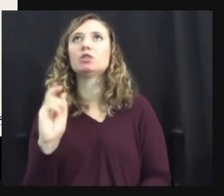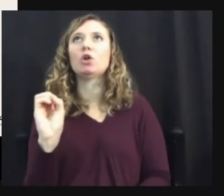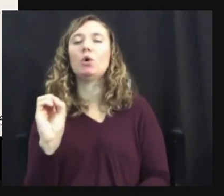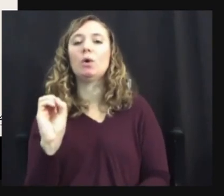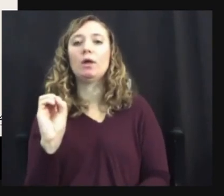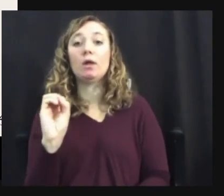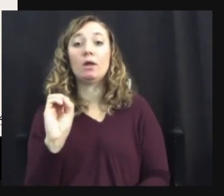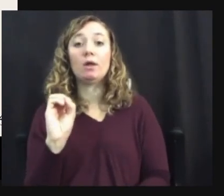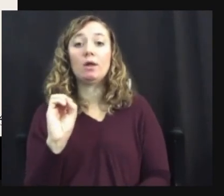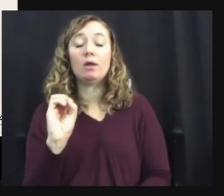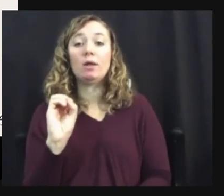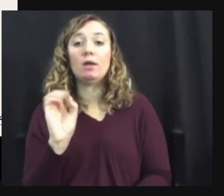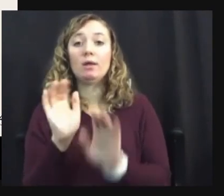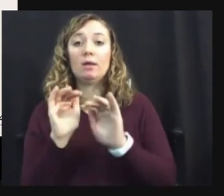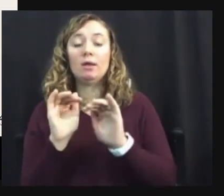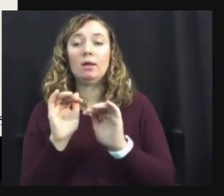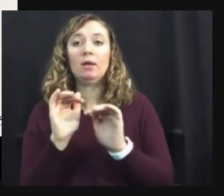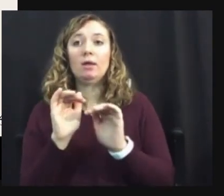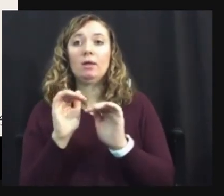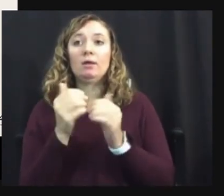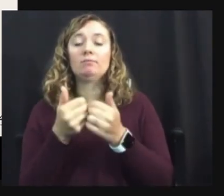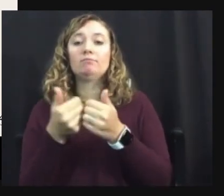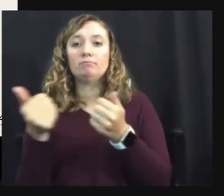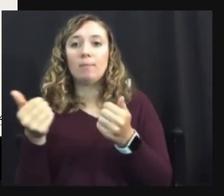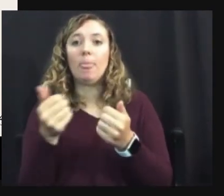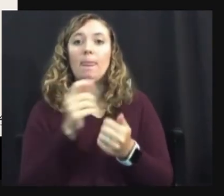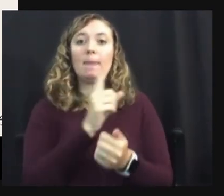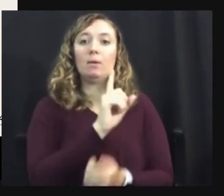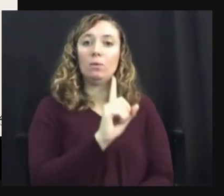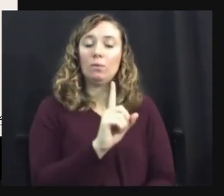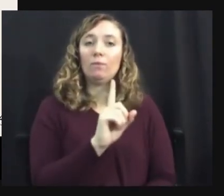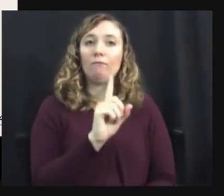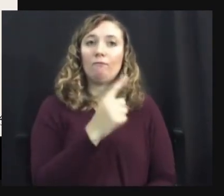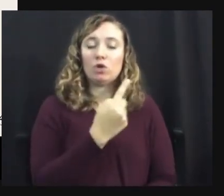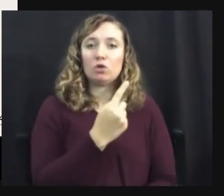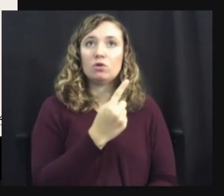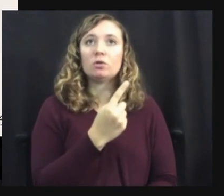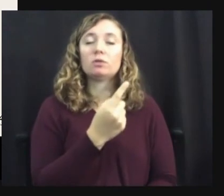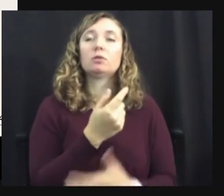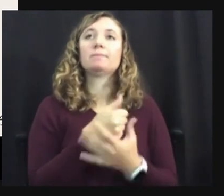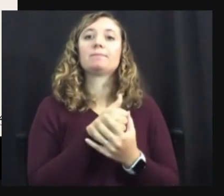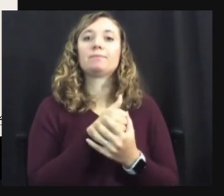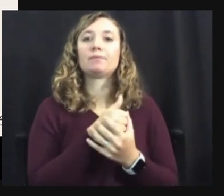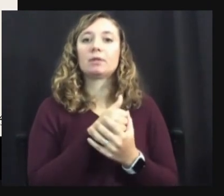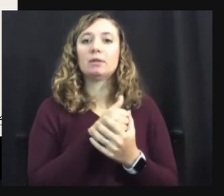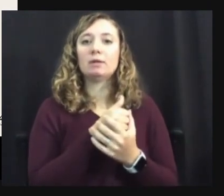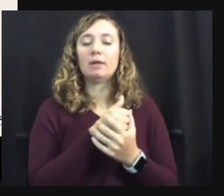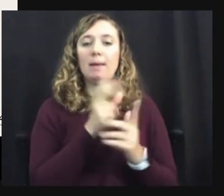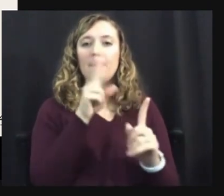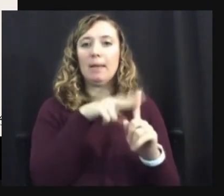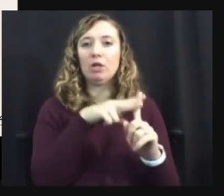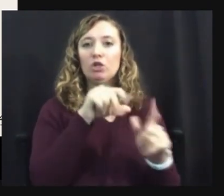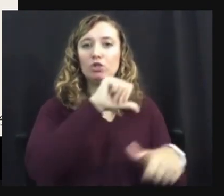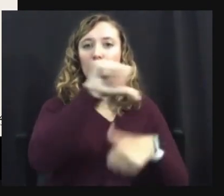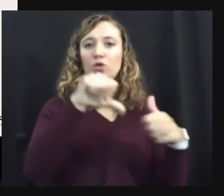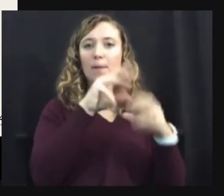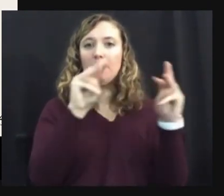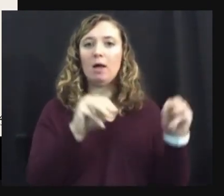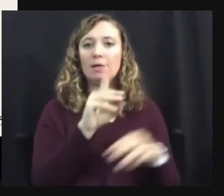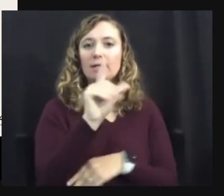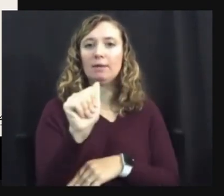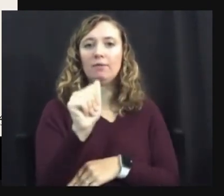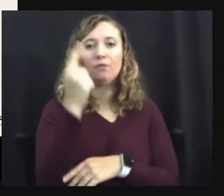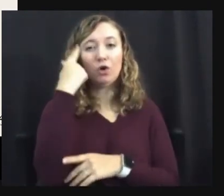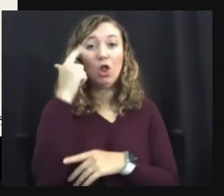so I'm going to take those, uh, one sort of one piece at a time. How to implement a social model of disability on a large